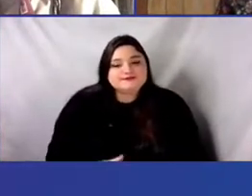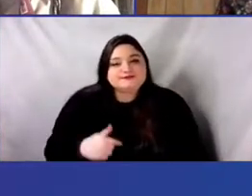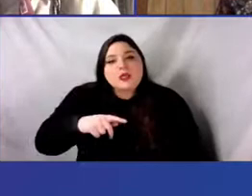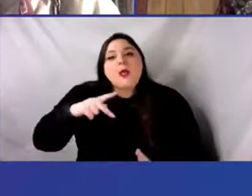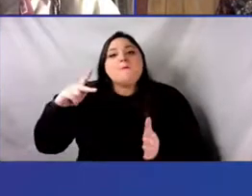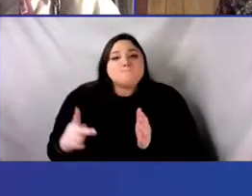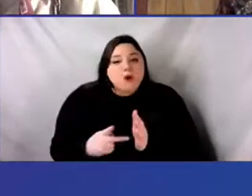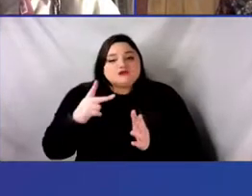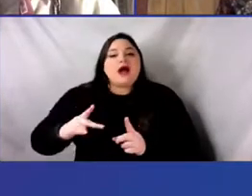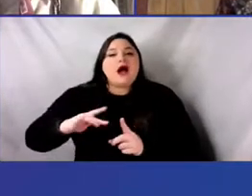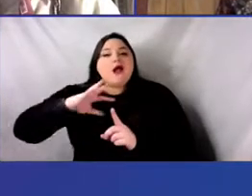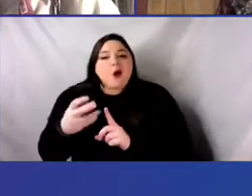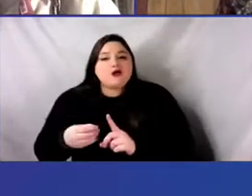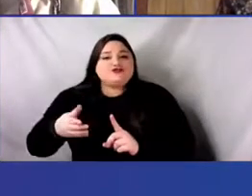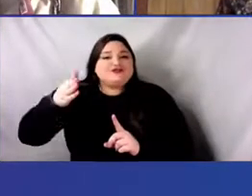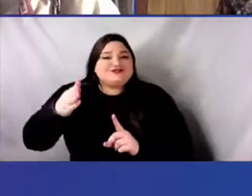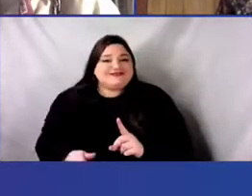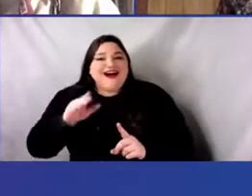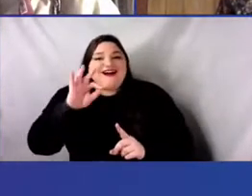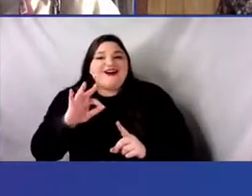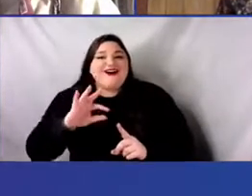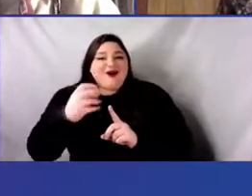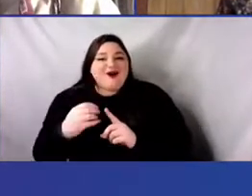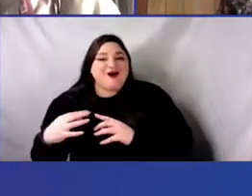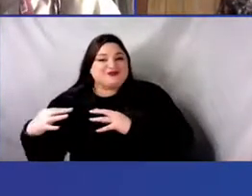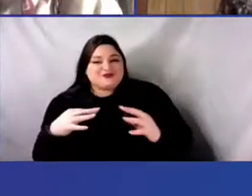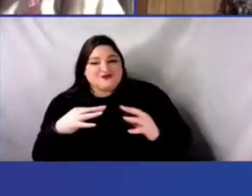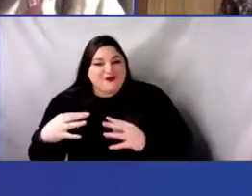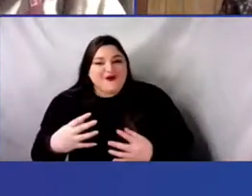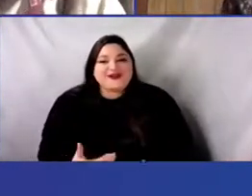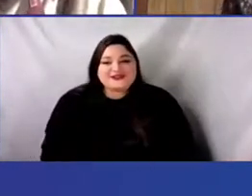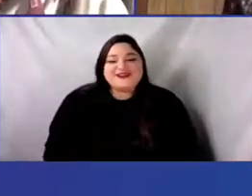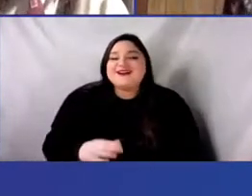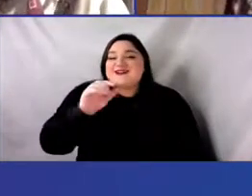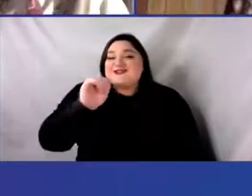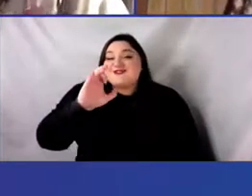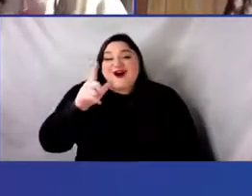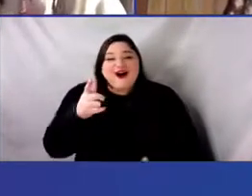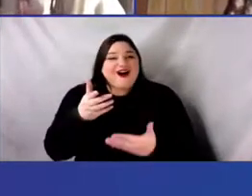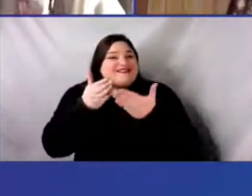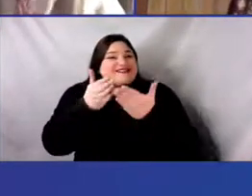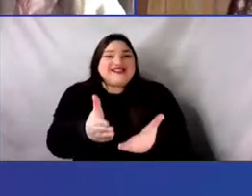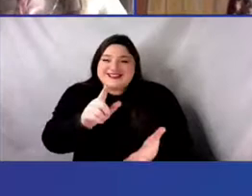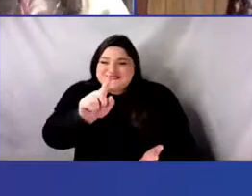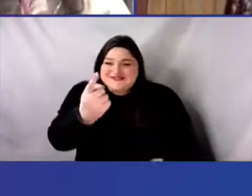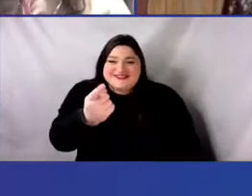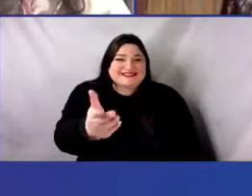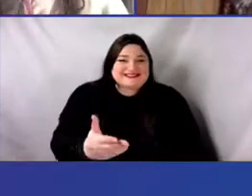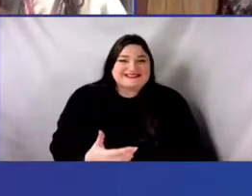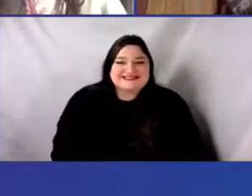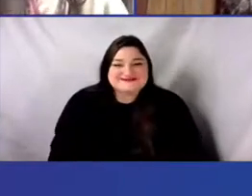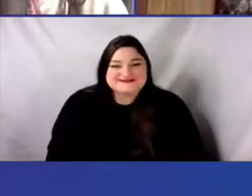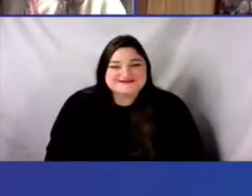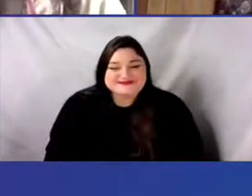question. I don't know, Carl, you keep mentioning it, so I feel like I should start with you so you get to say what you wanted to start with.